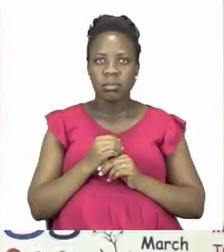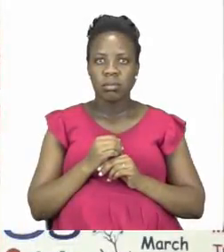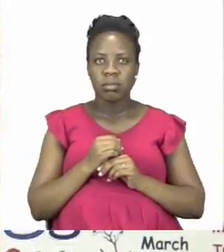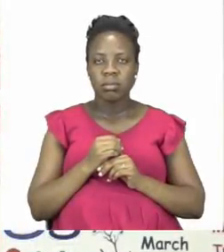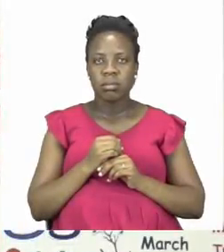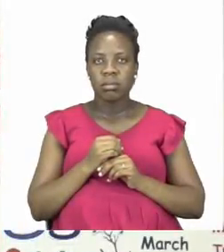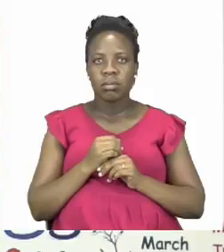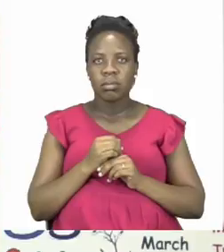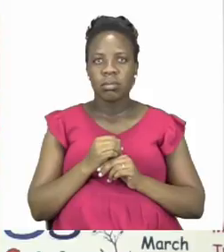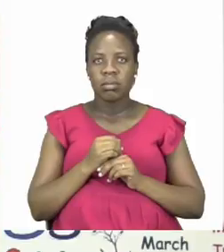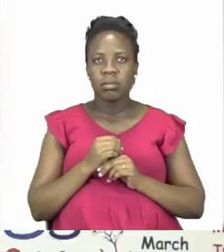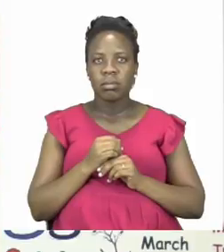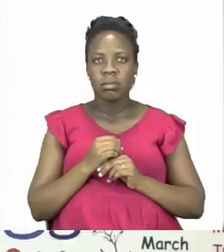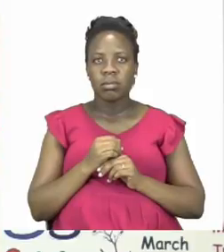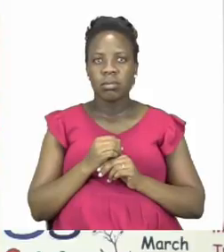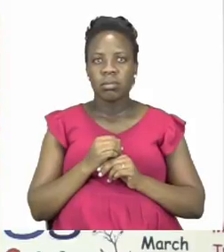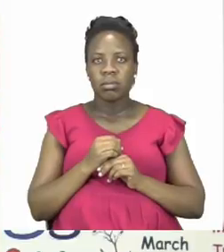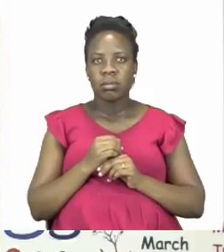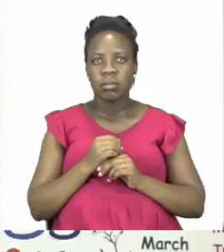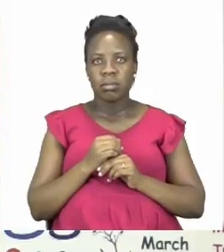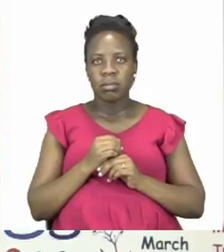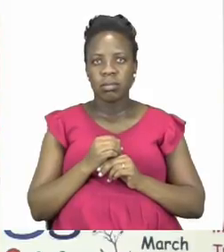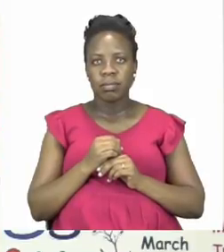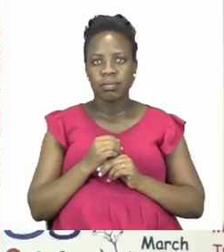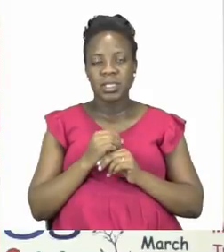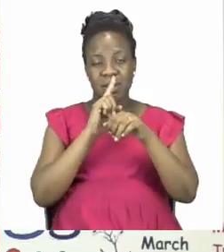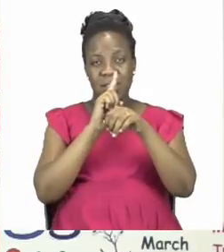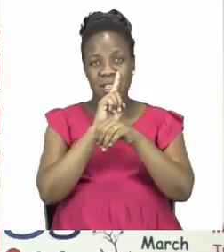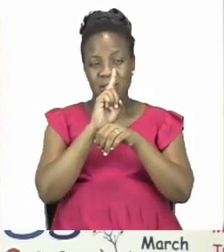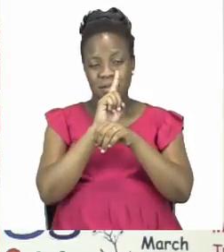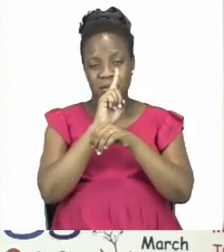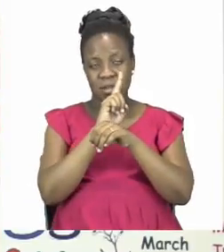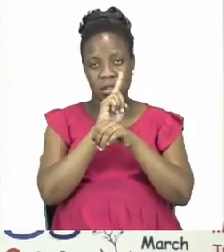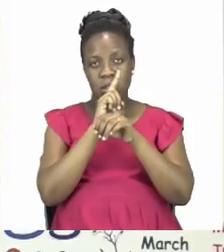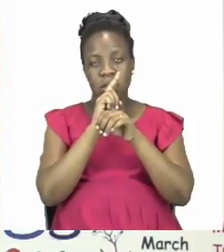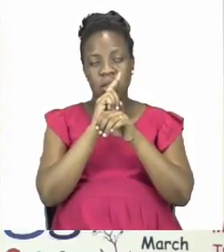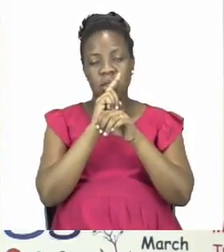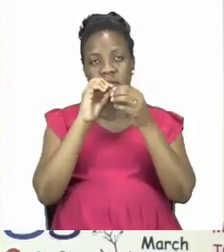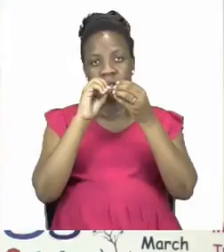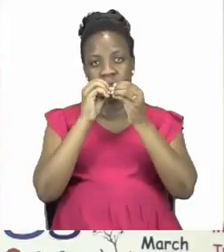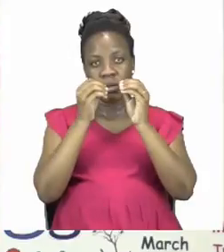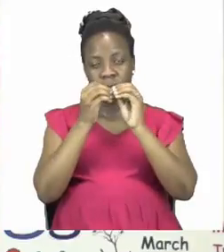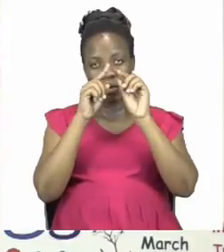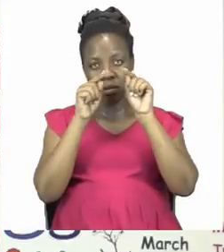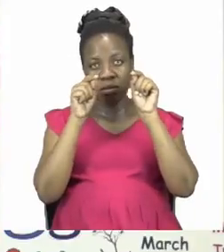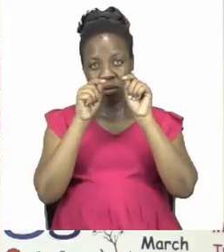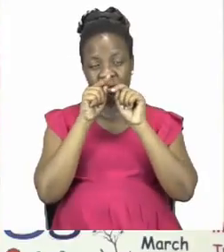Now remember everyone we said that this number in the top block is your answer.